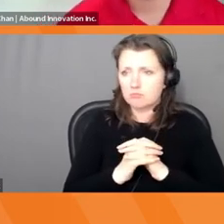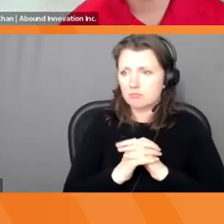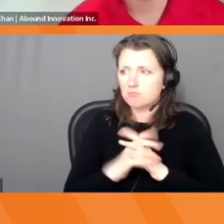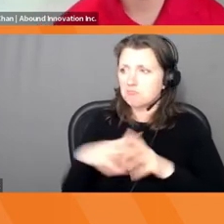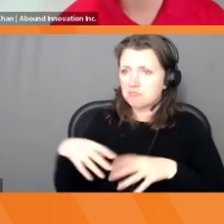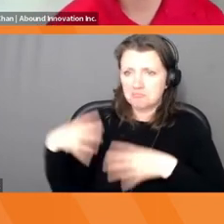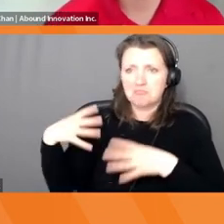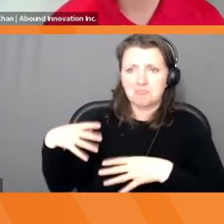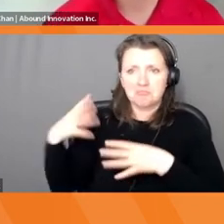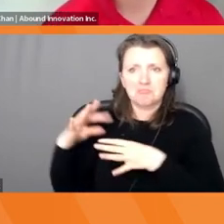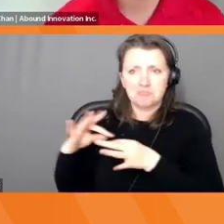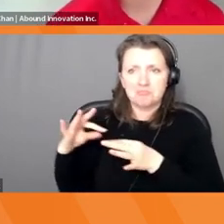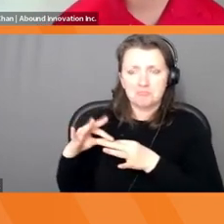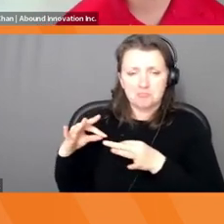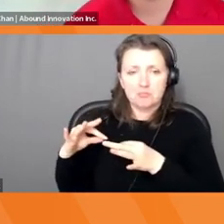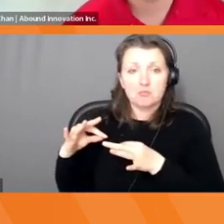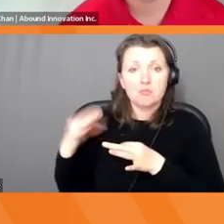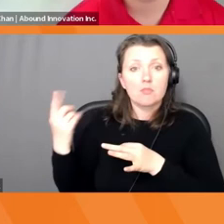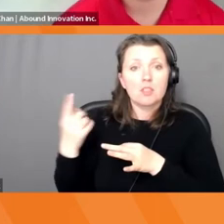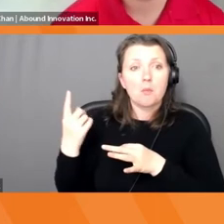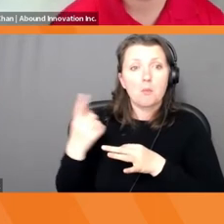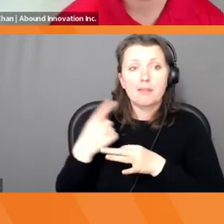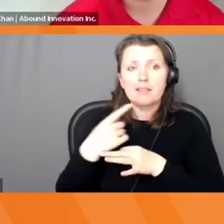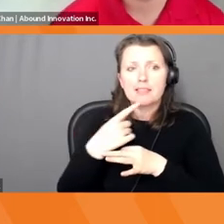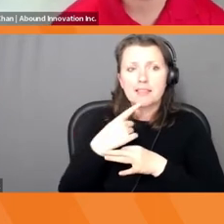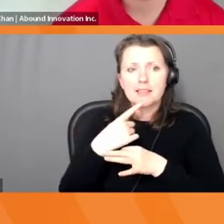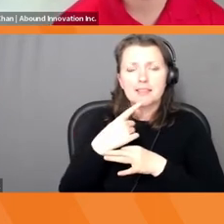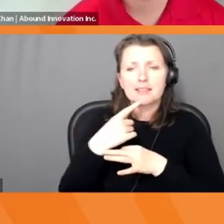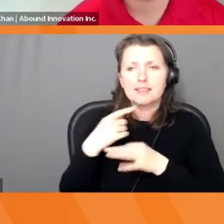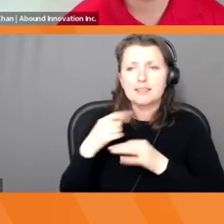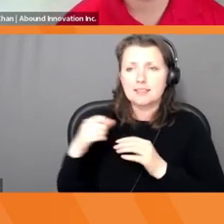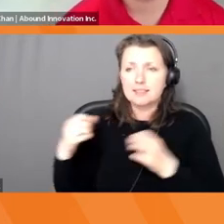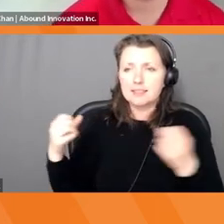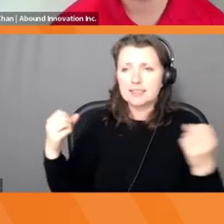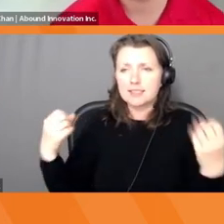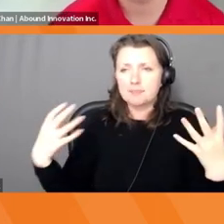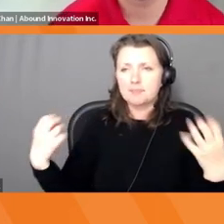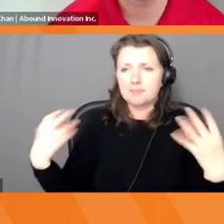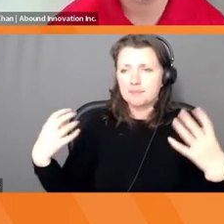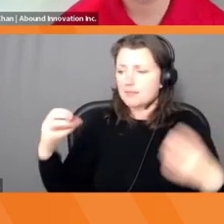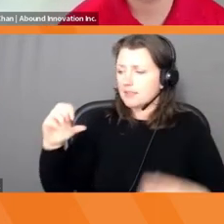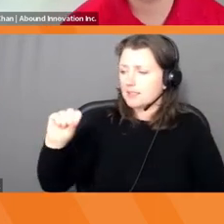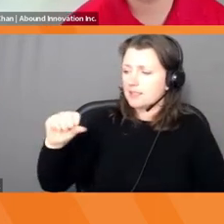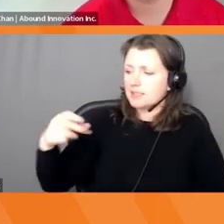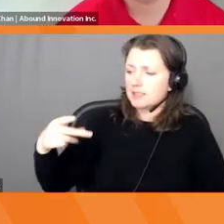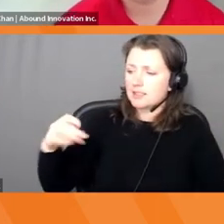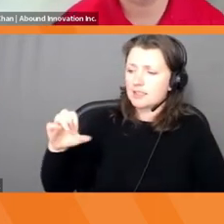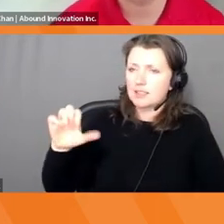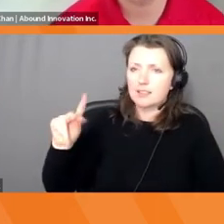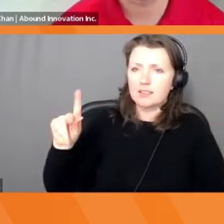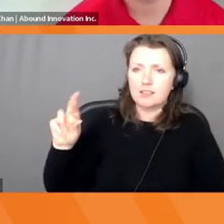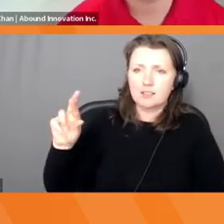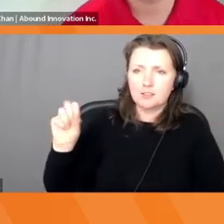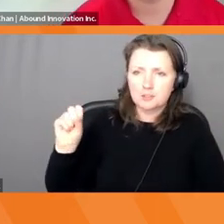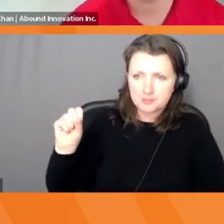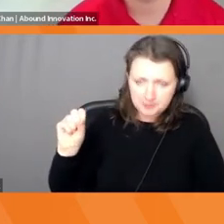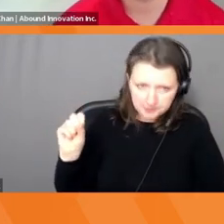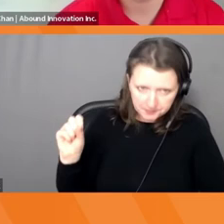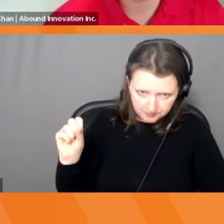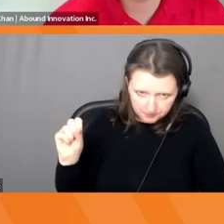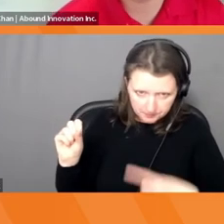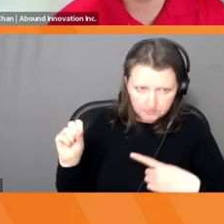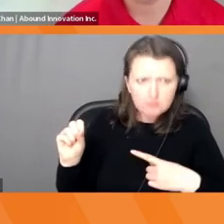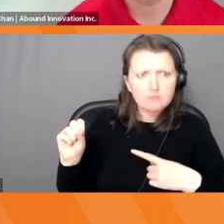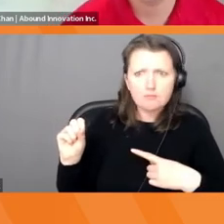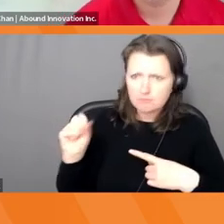Last time I did this, somebody noticed the speakers and they have said, this person must be really into audio because there's a pretty significant sound